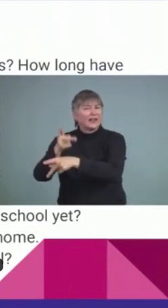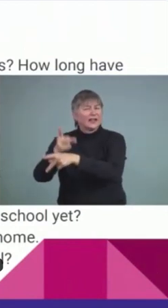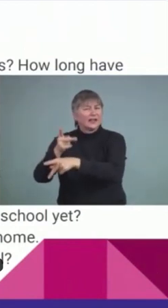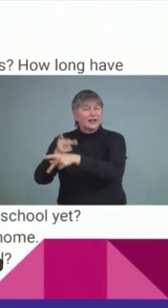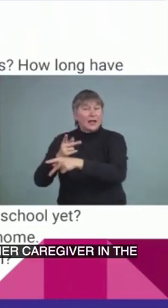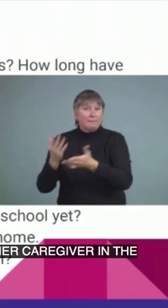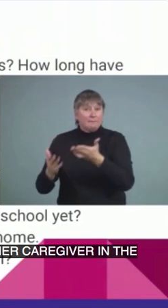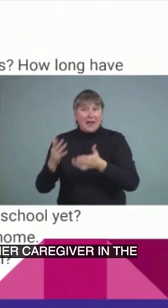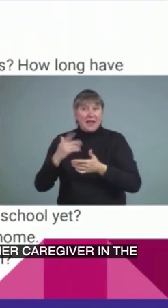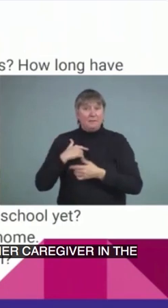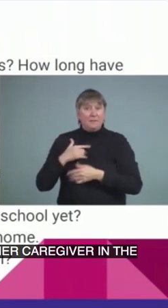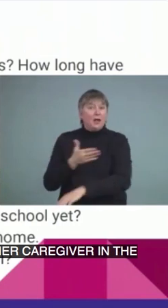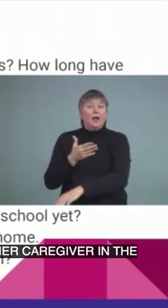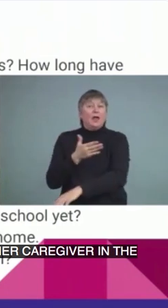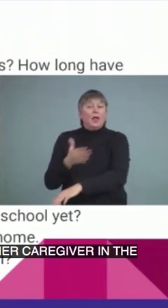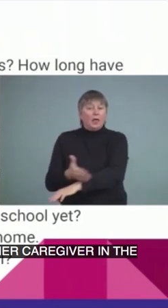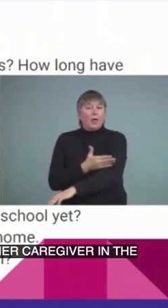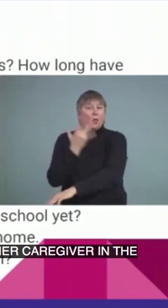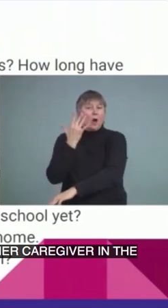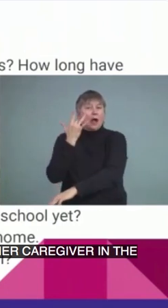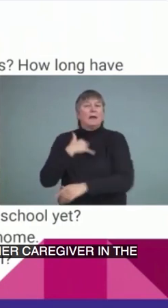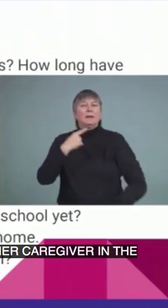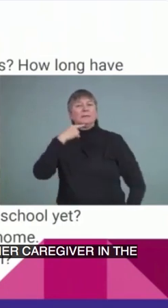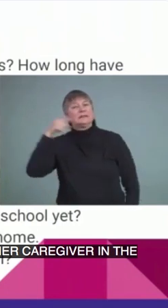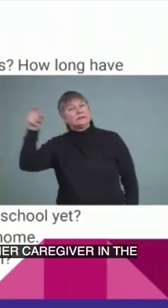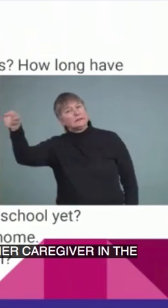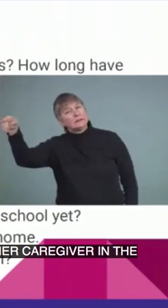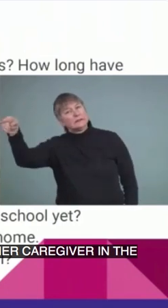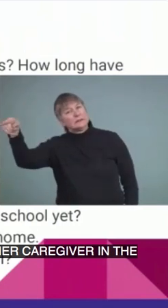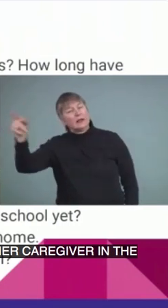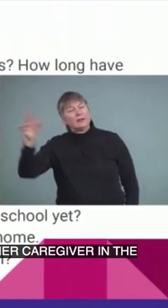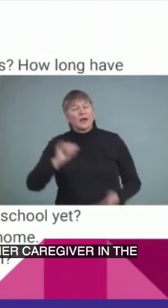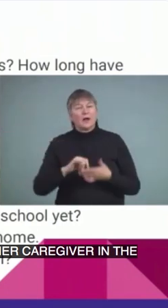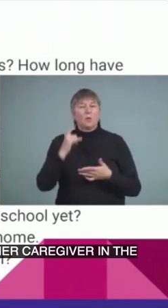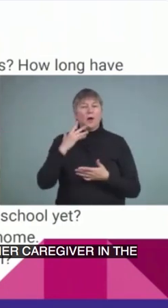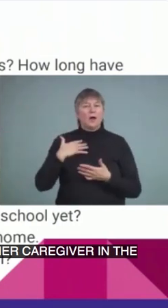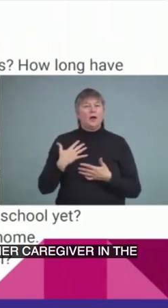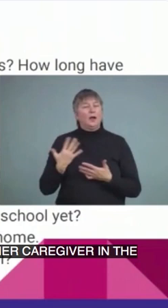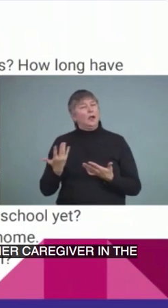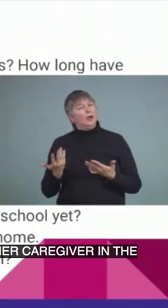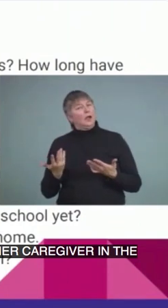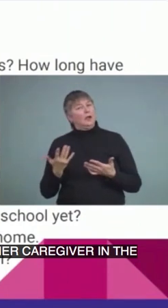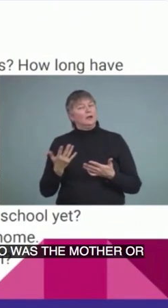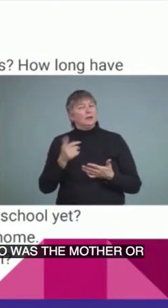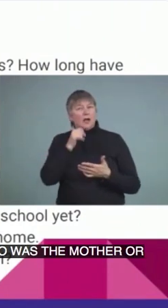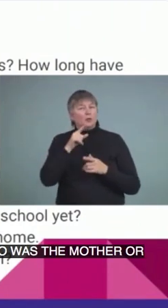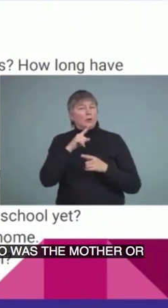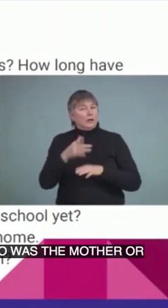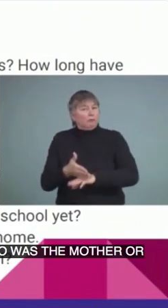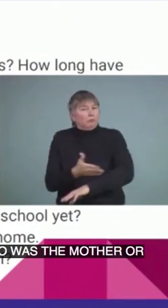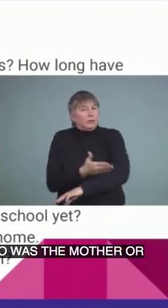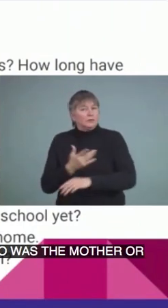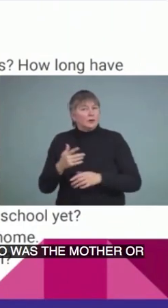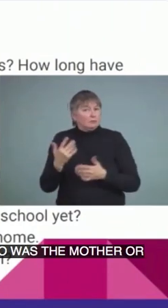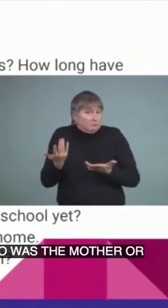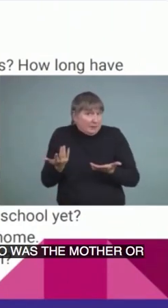simply be really, really missing who was the mother or father figure for her. And then, you know, does